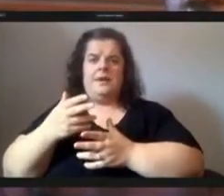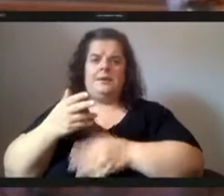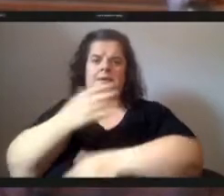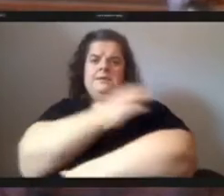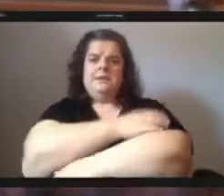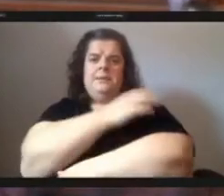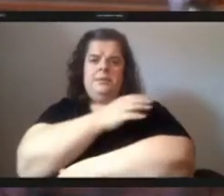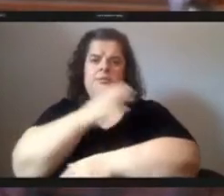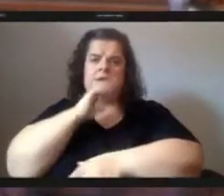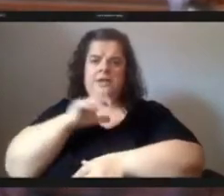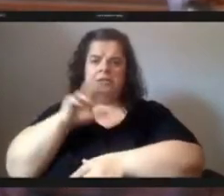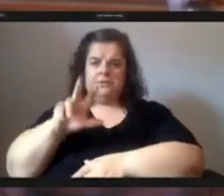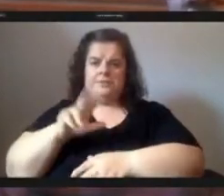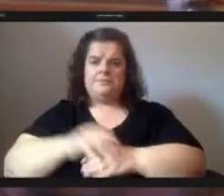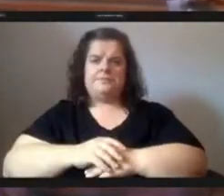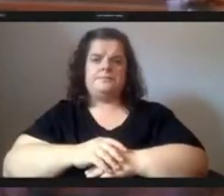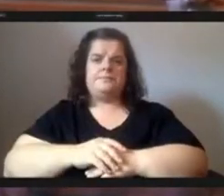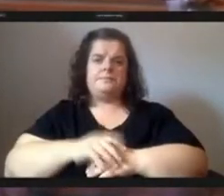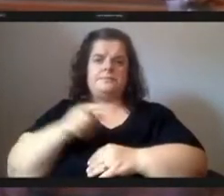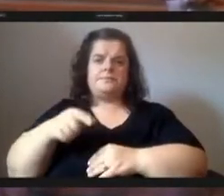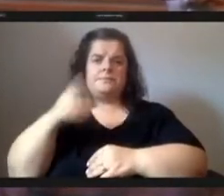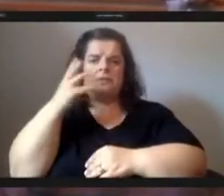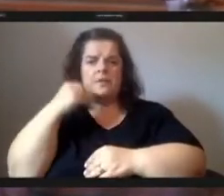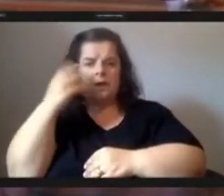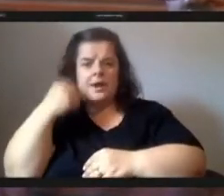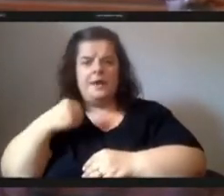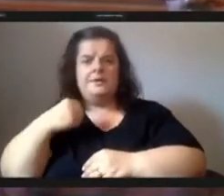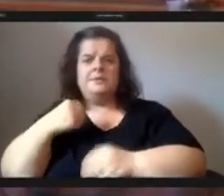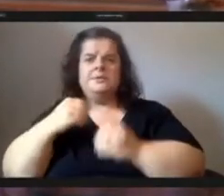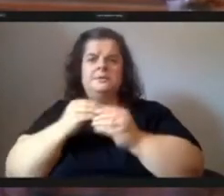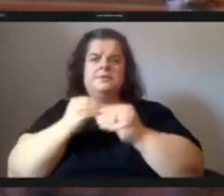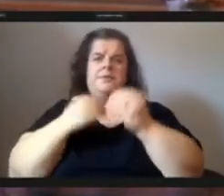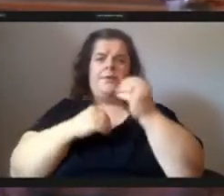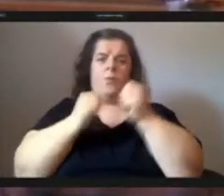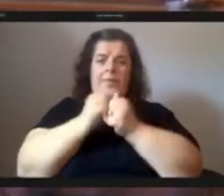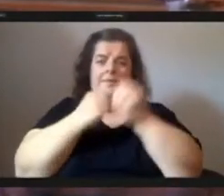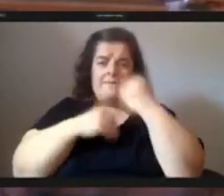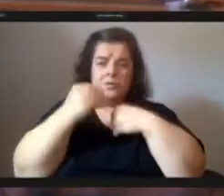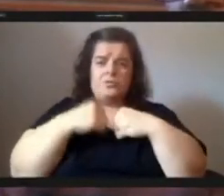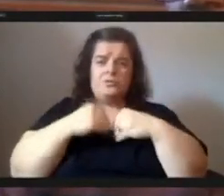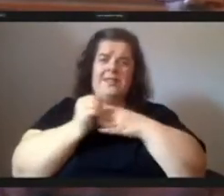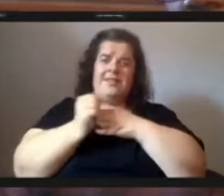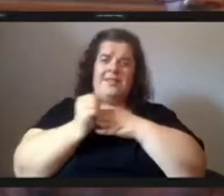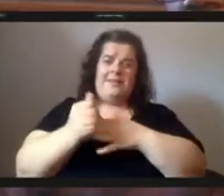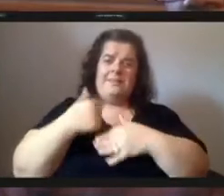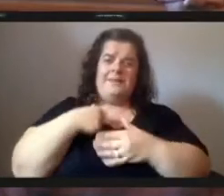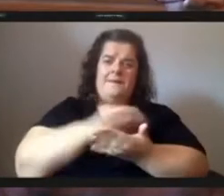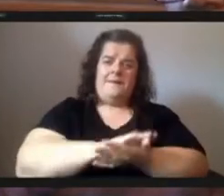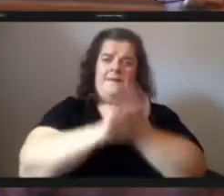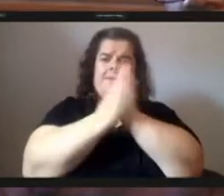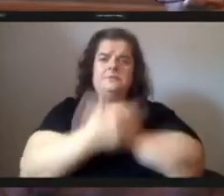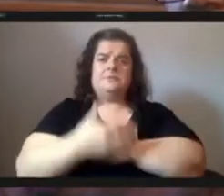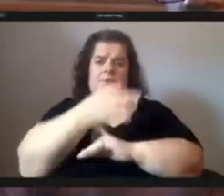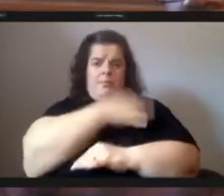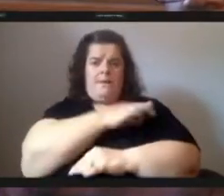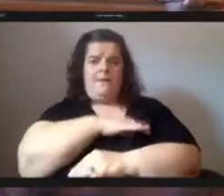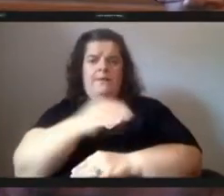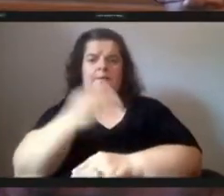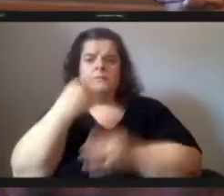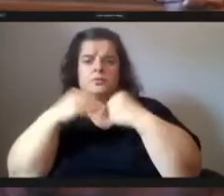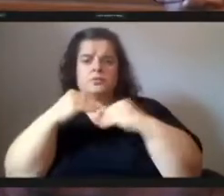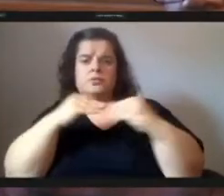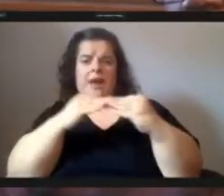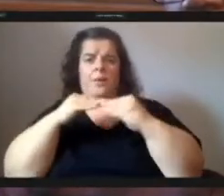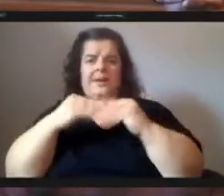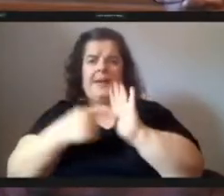of three these experiences with with food led me to become a to become a pixburg food equity ambassador